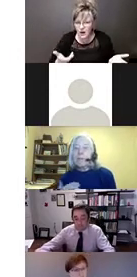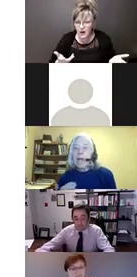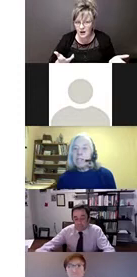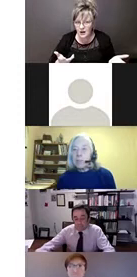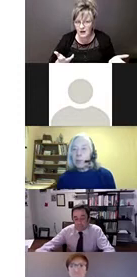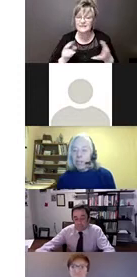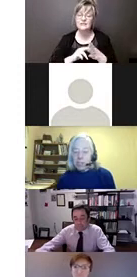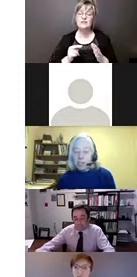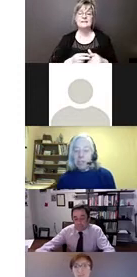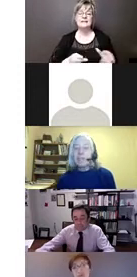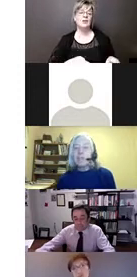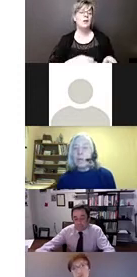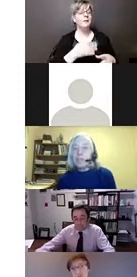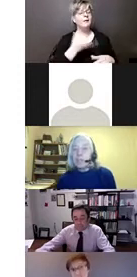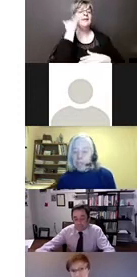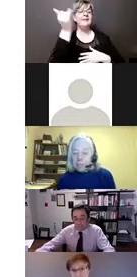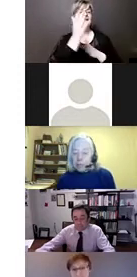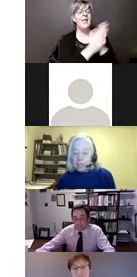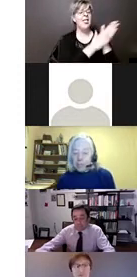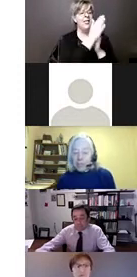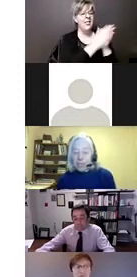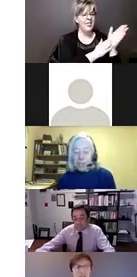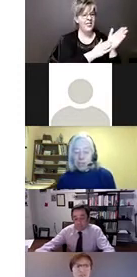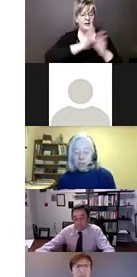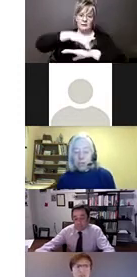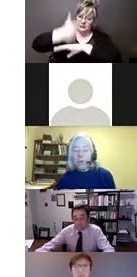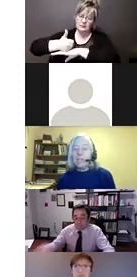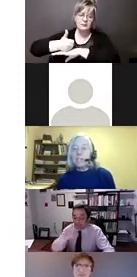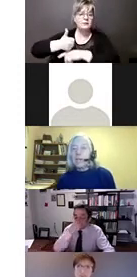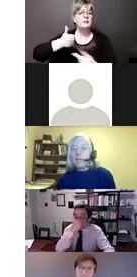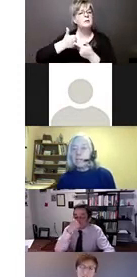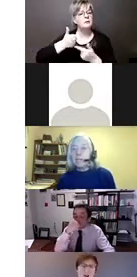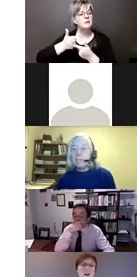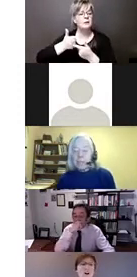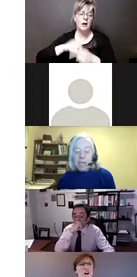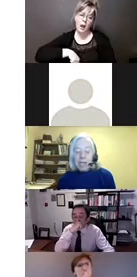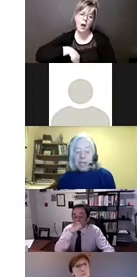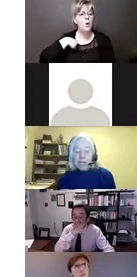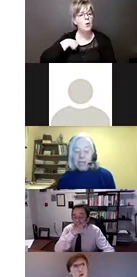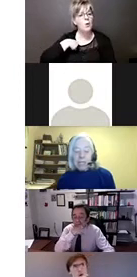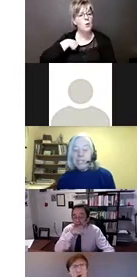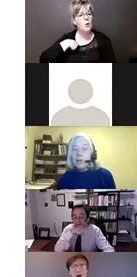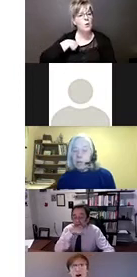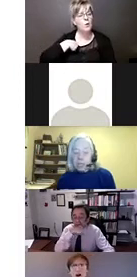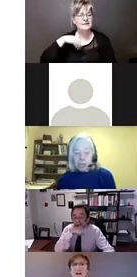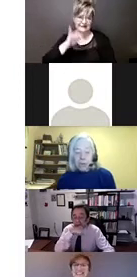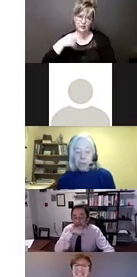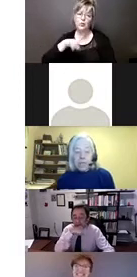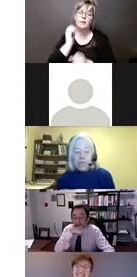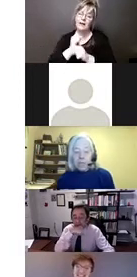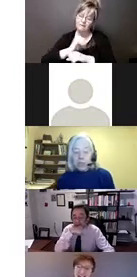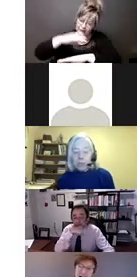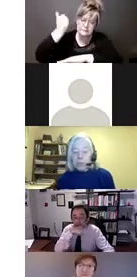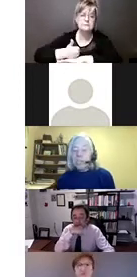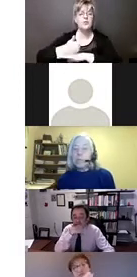aspiration to actually implementing children's rights in Canada. The Canadian Coalition for the